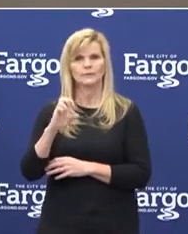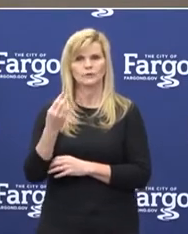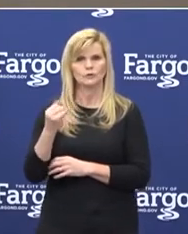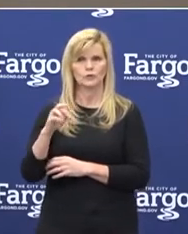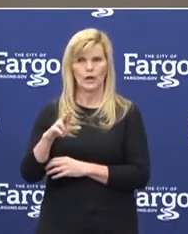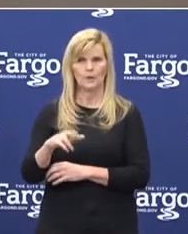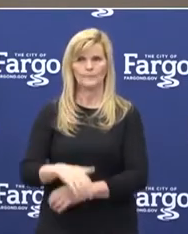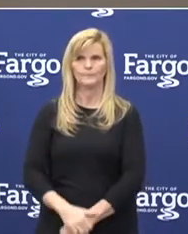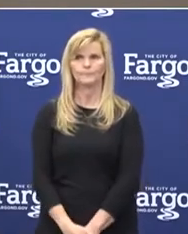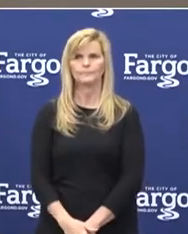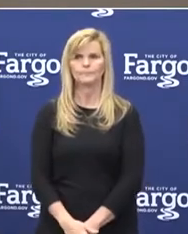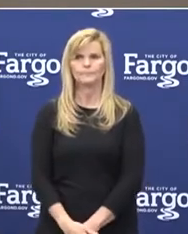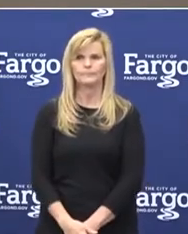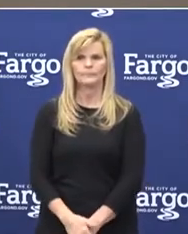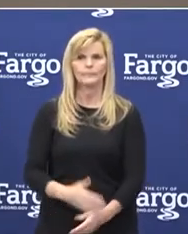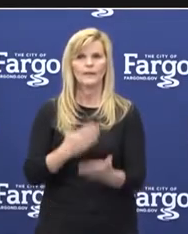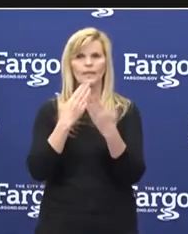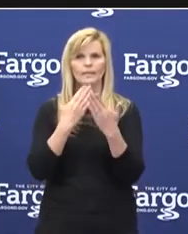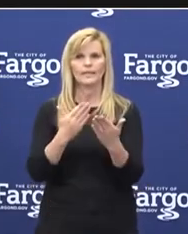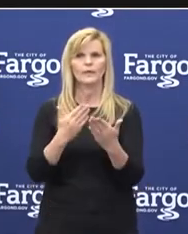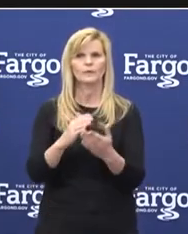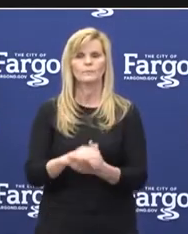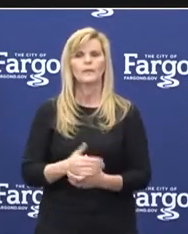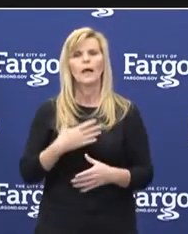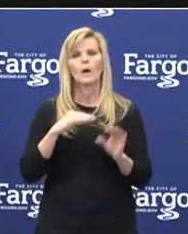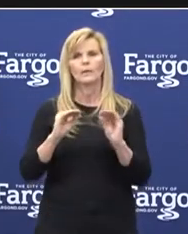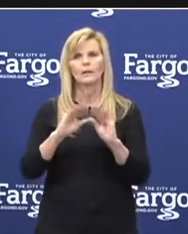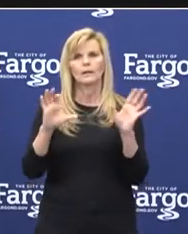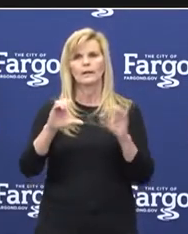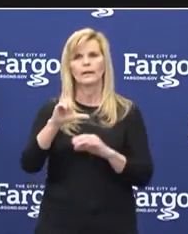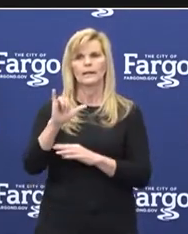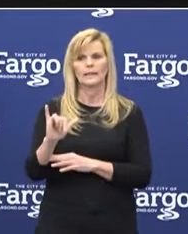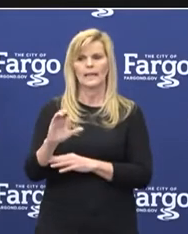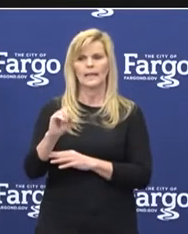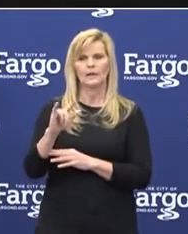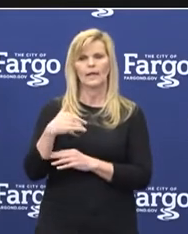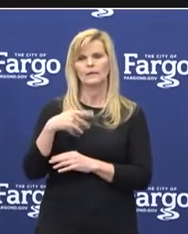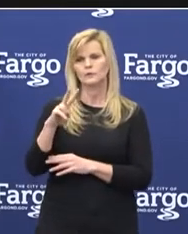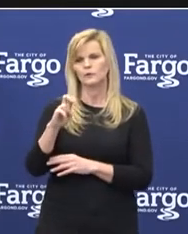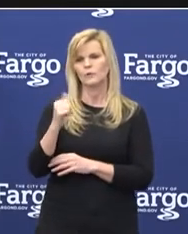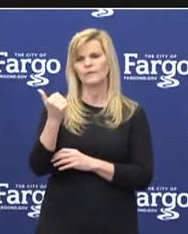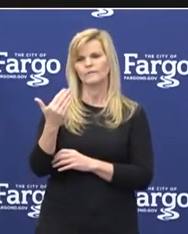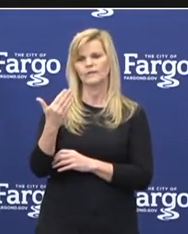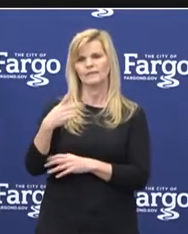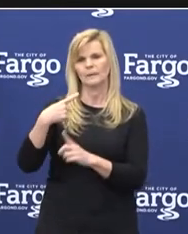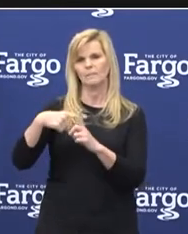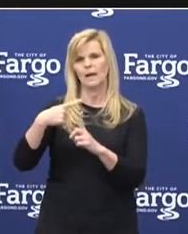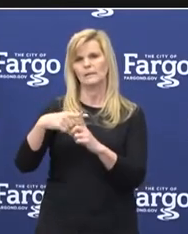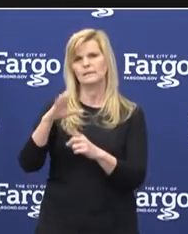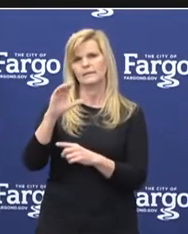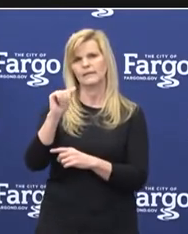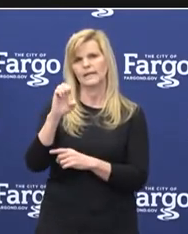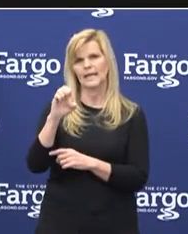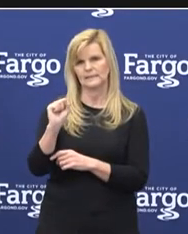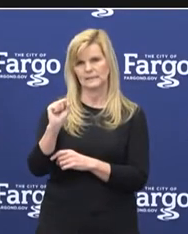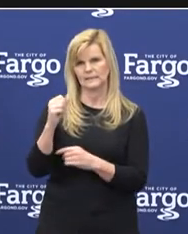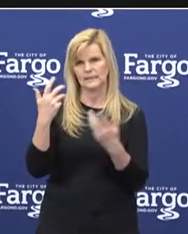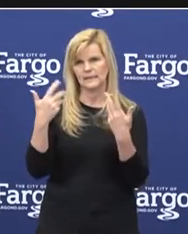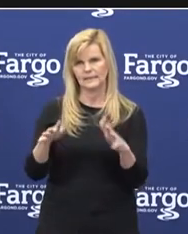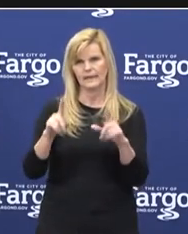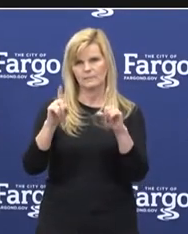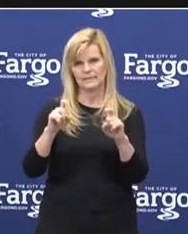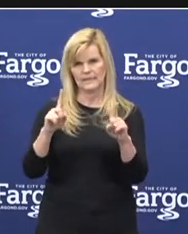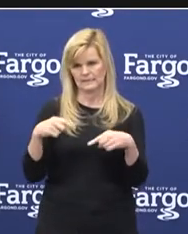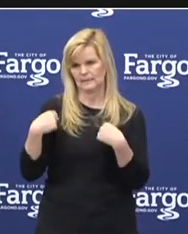Thank you, Mayor Mahoney. just want to clarify, Clay County has 215 positive cases that have been tested thus